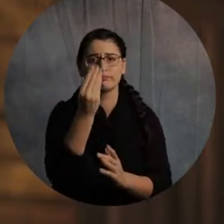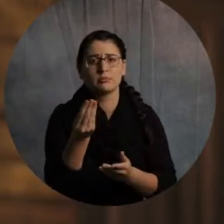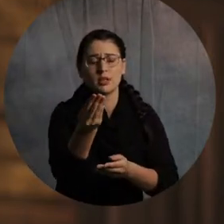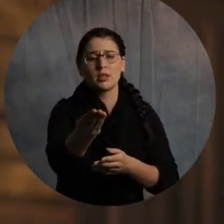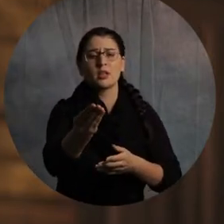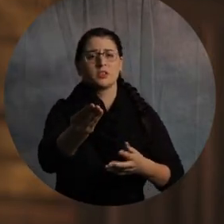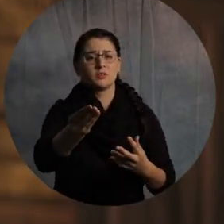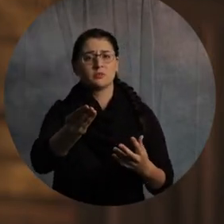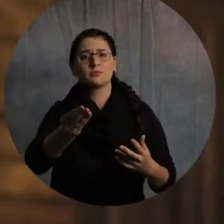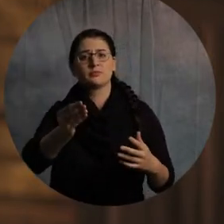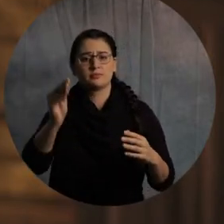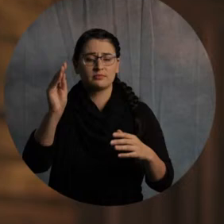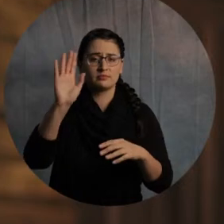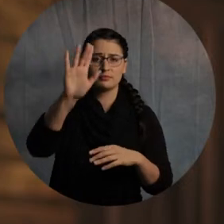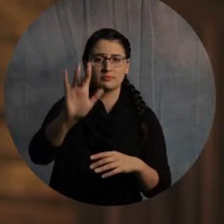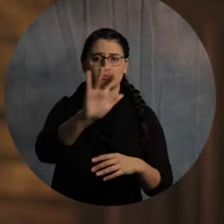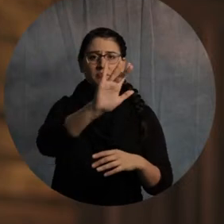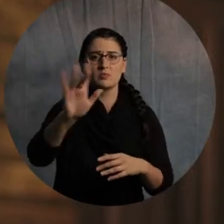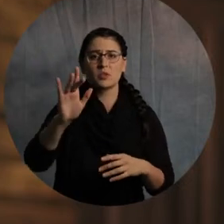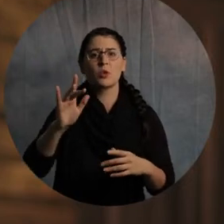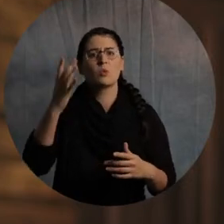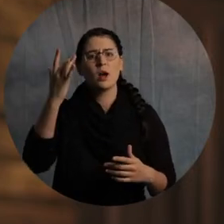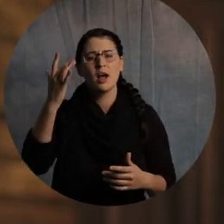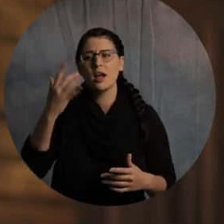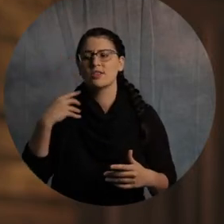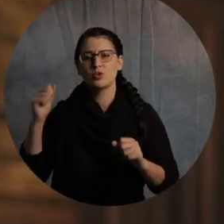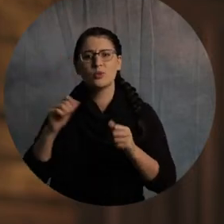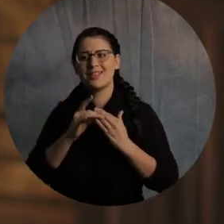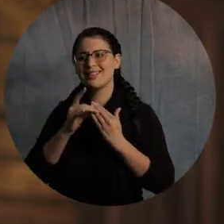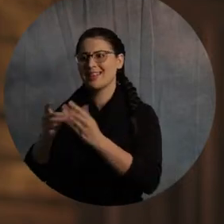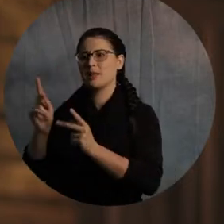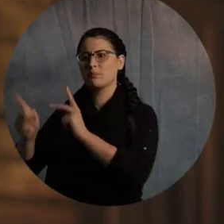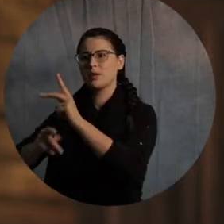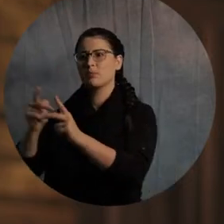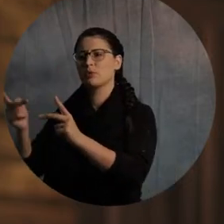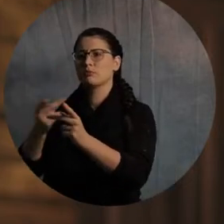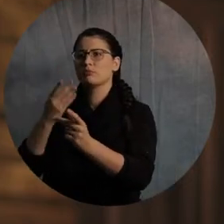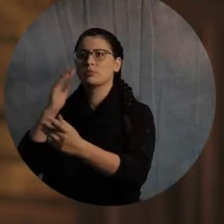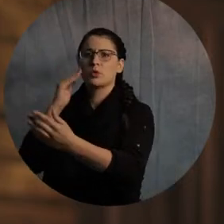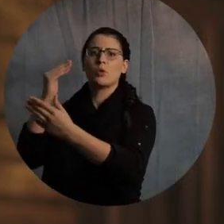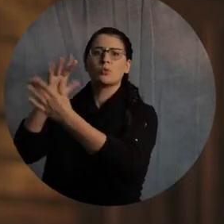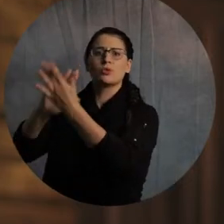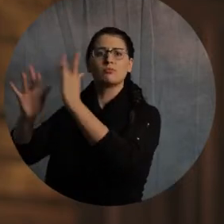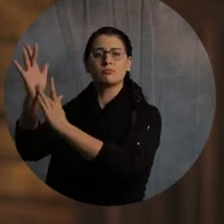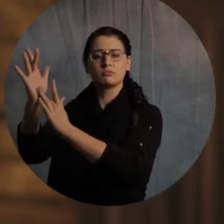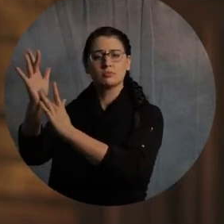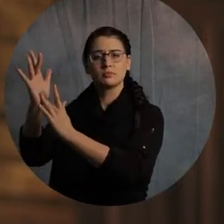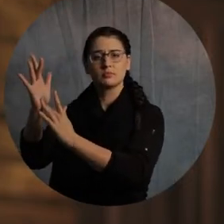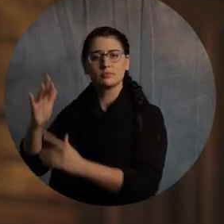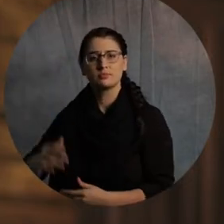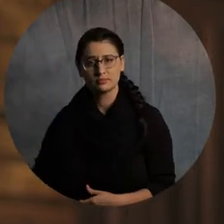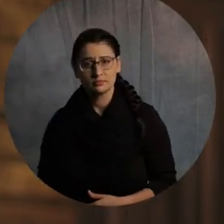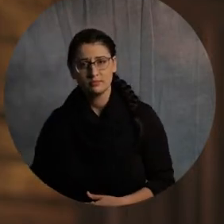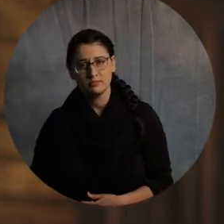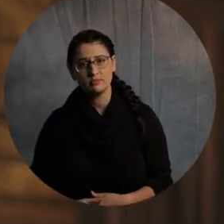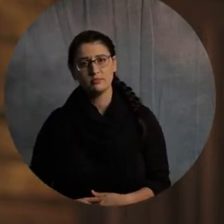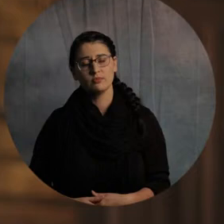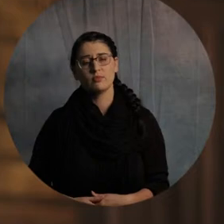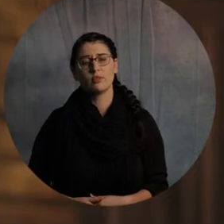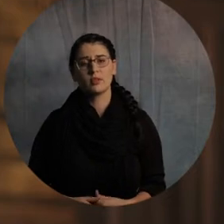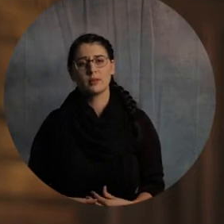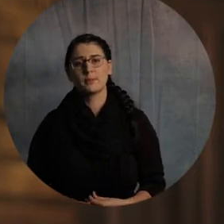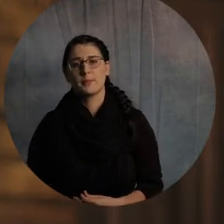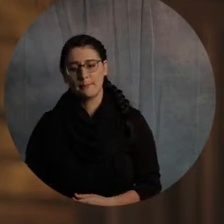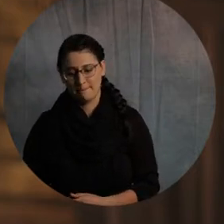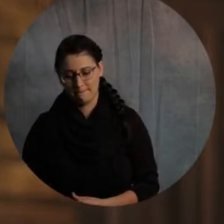of leading this person to Jesus. That's crazy. Like, I've had people trust me with stuff that I was like, you smoke